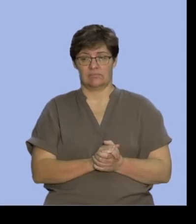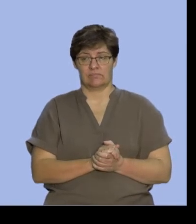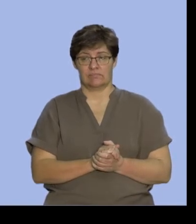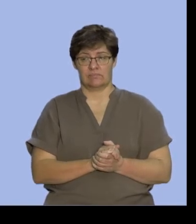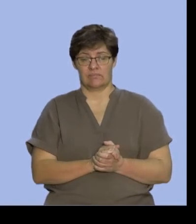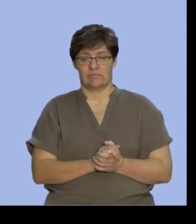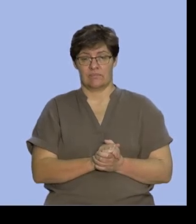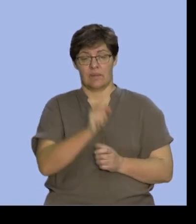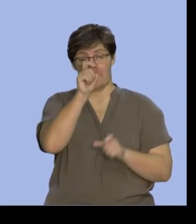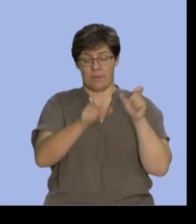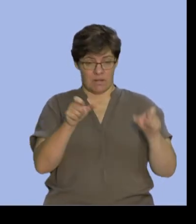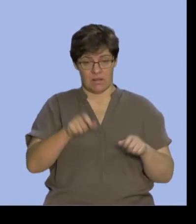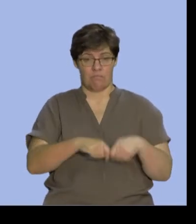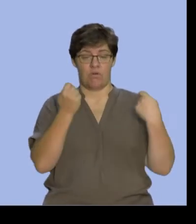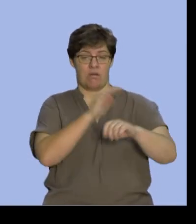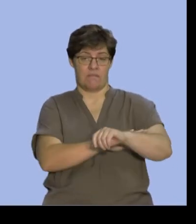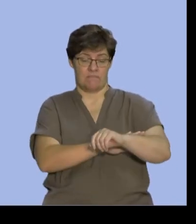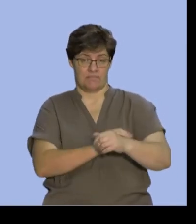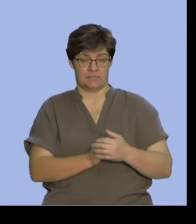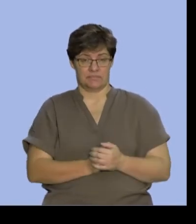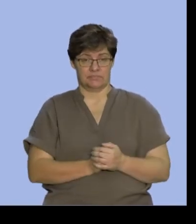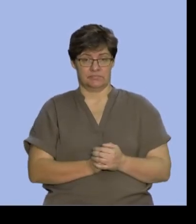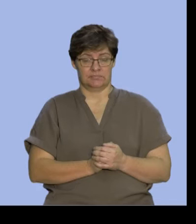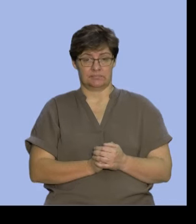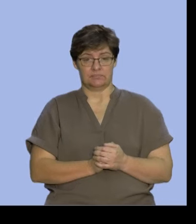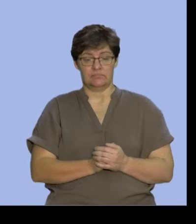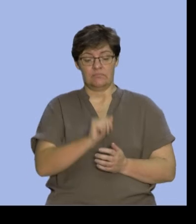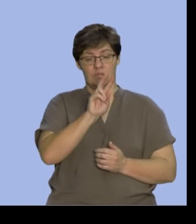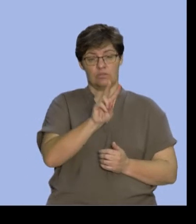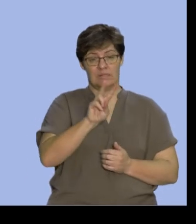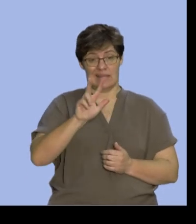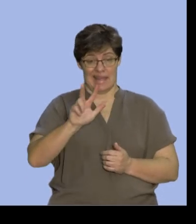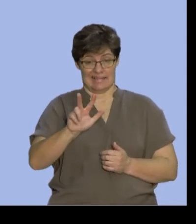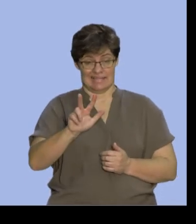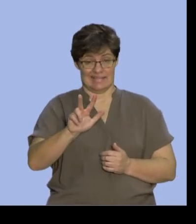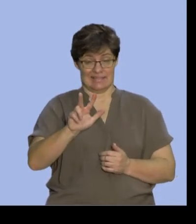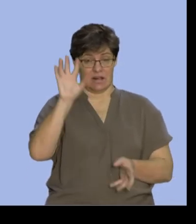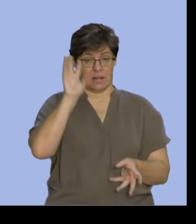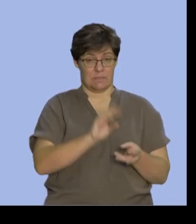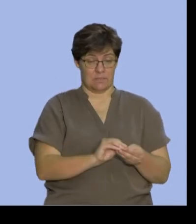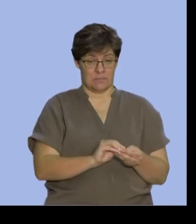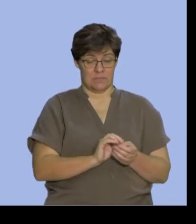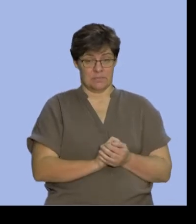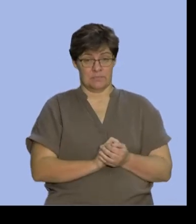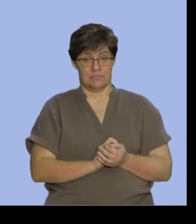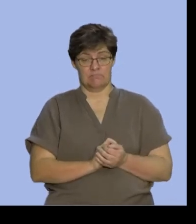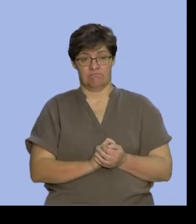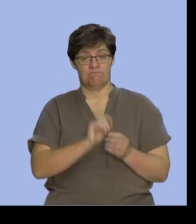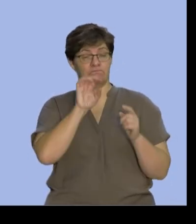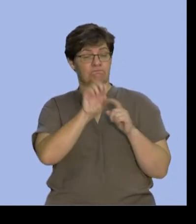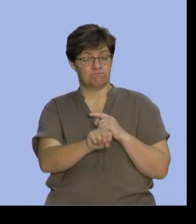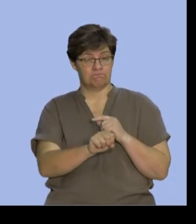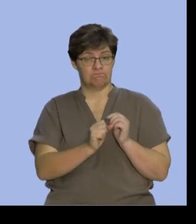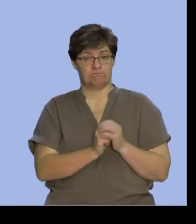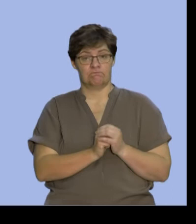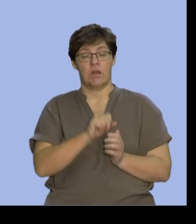people that have broken the arm. So we had 28 in this set in total. And what we recognize is